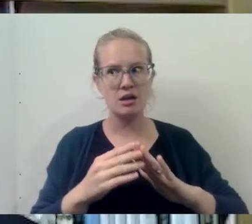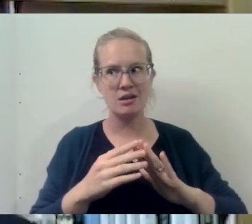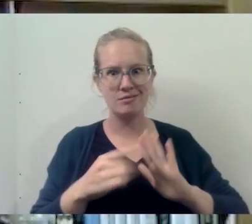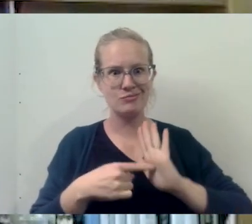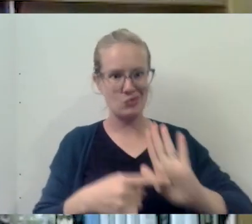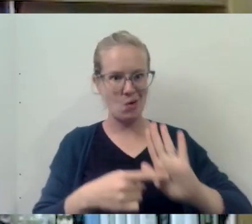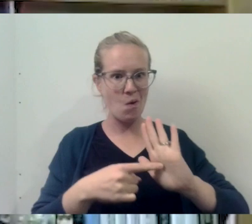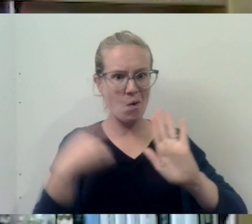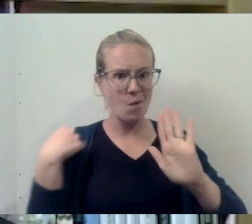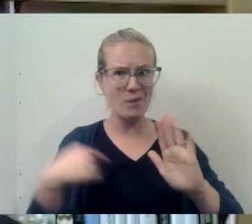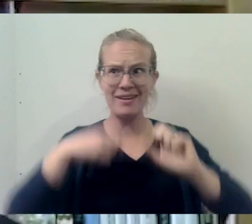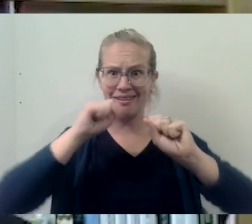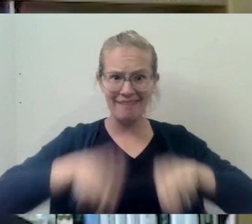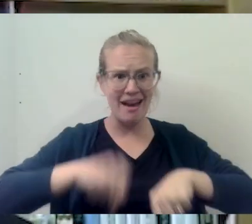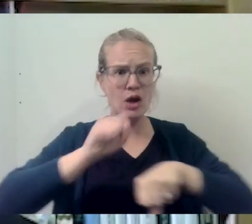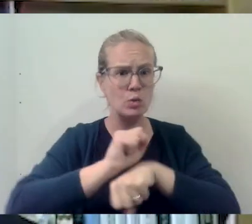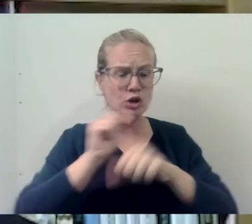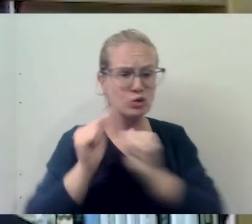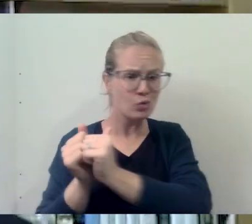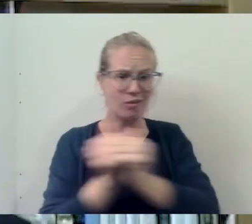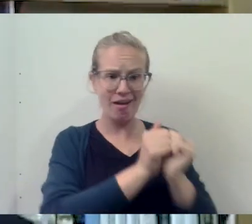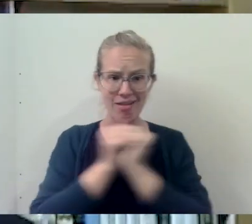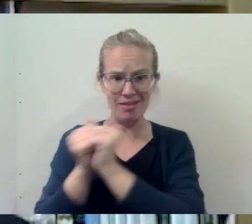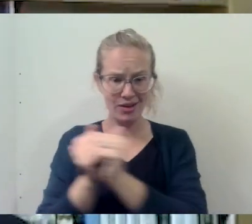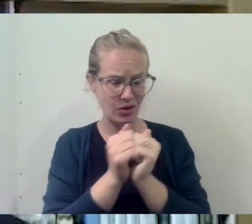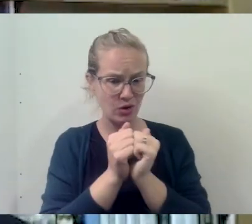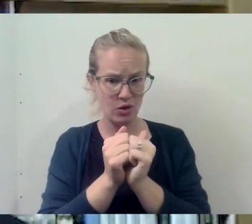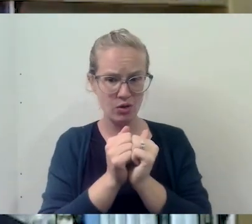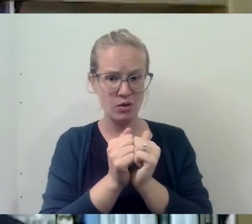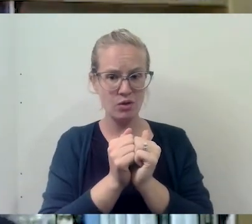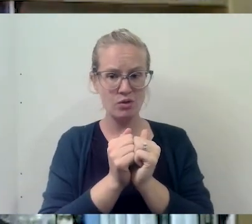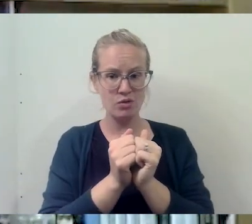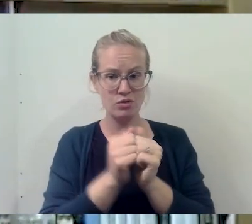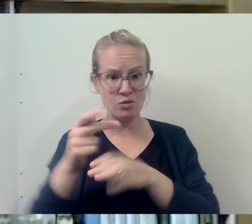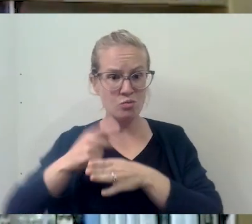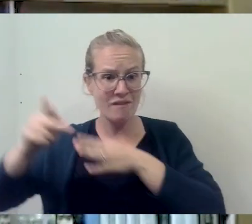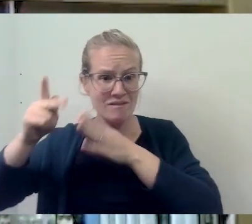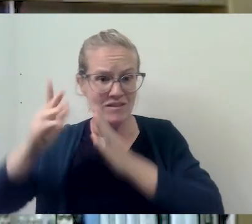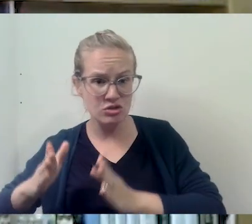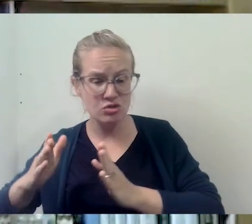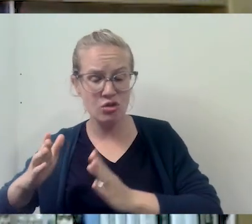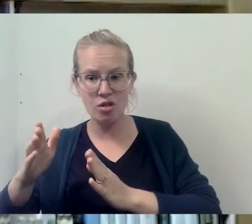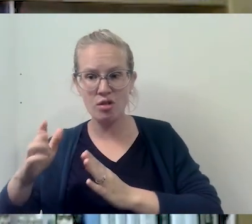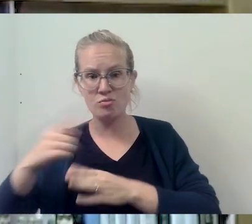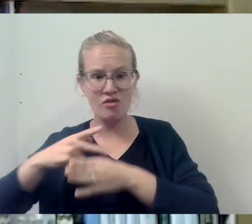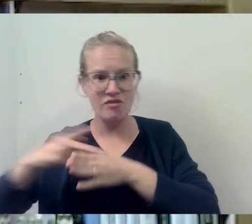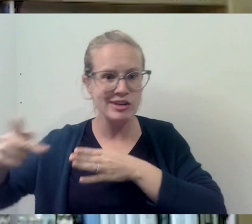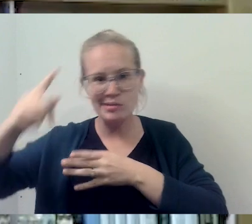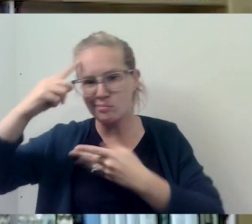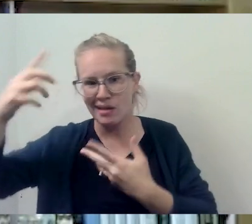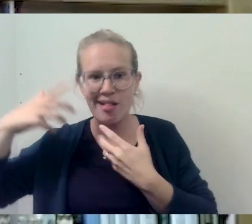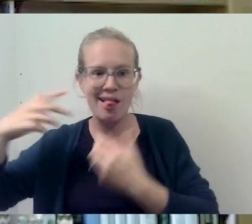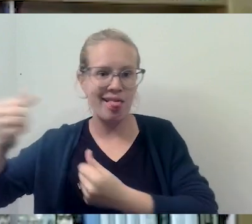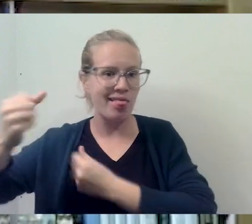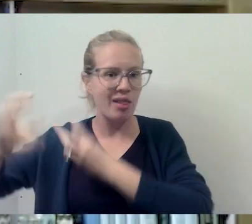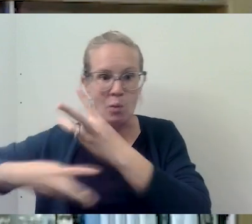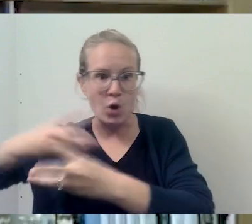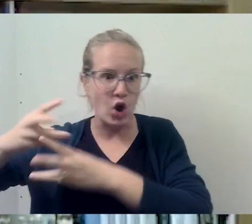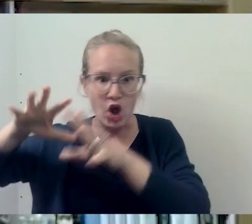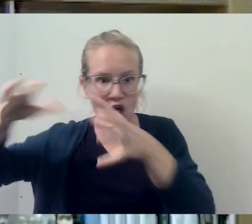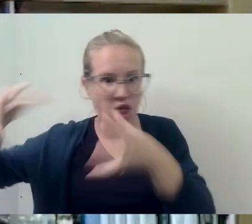know, we can work together, that we can, the professional mental health world